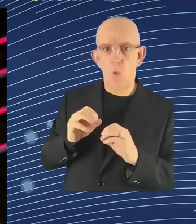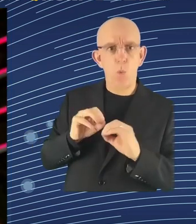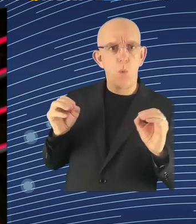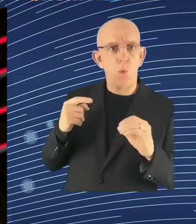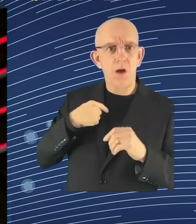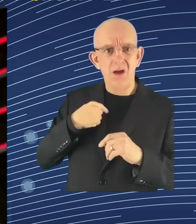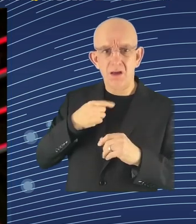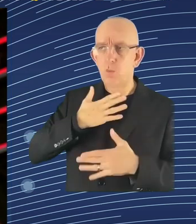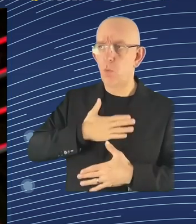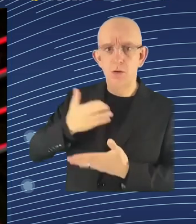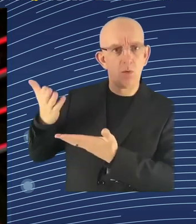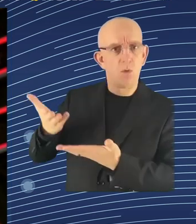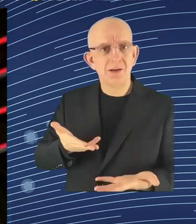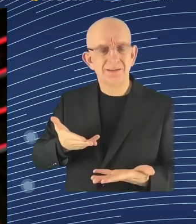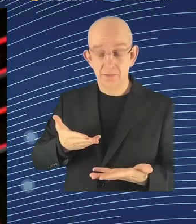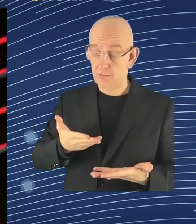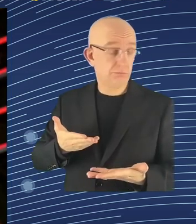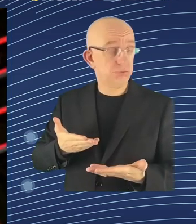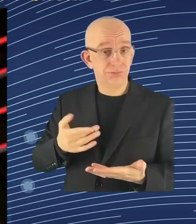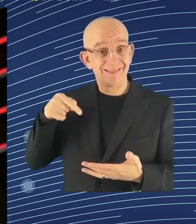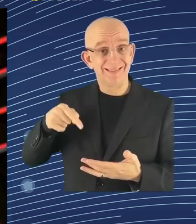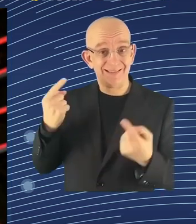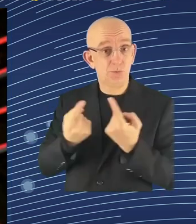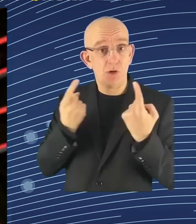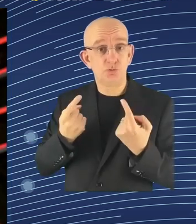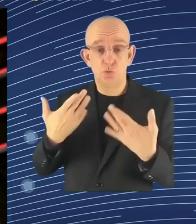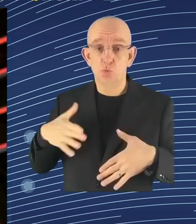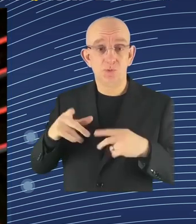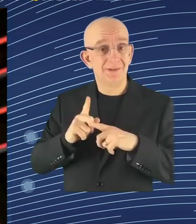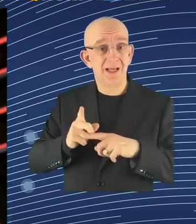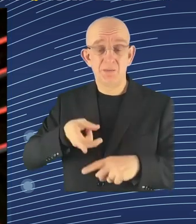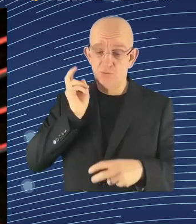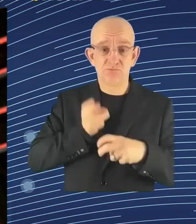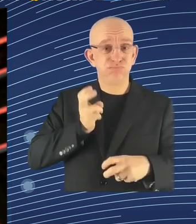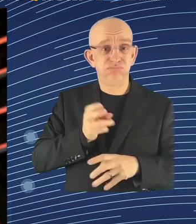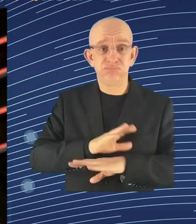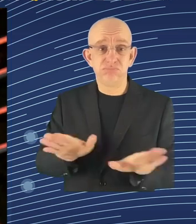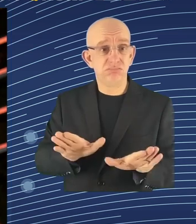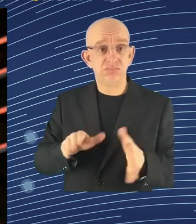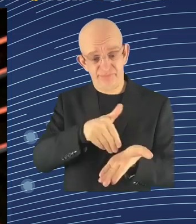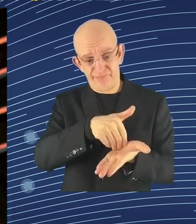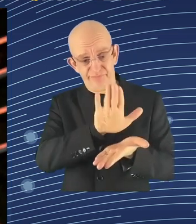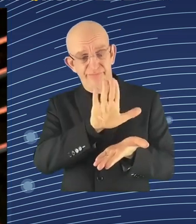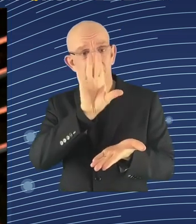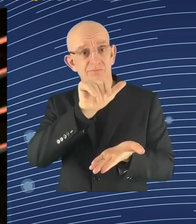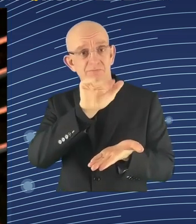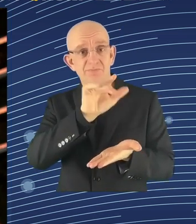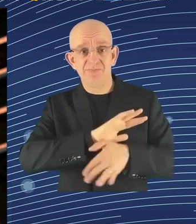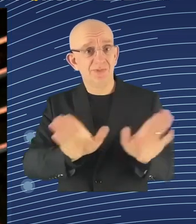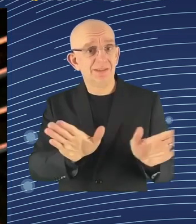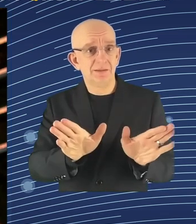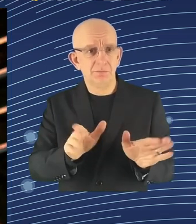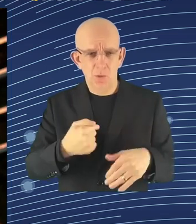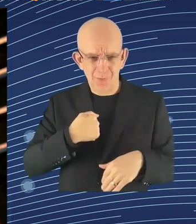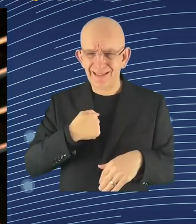that's absolutely something that we are discussing. And I think the other thing is to what extent workers can have a say. And that is really